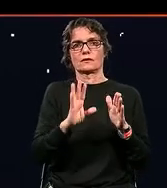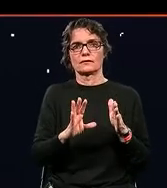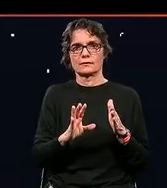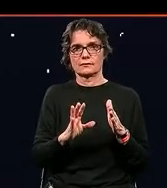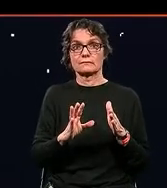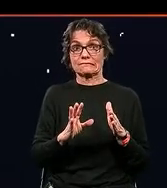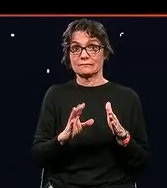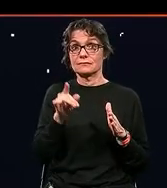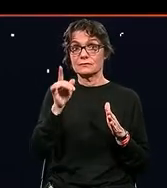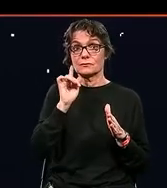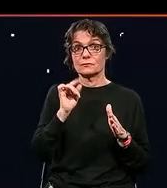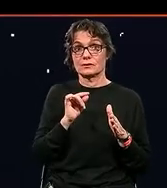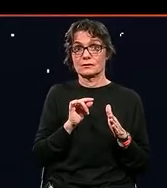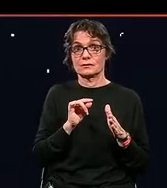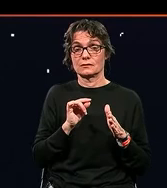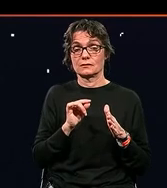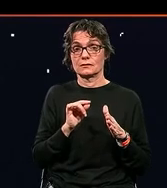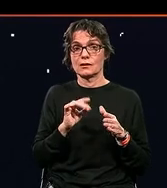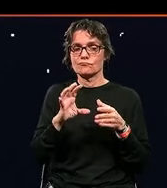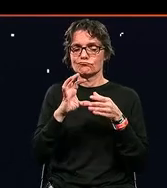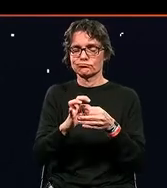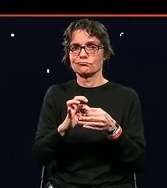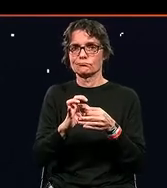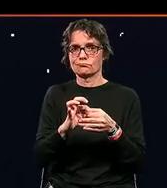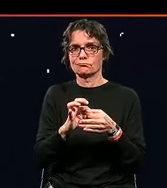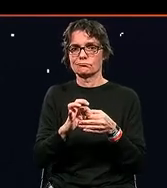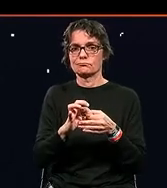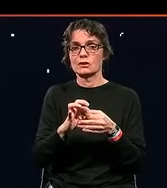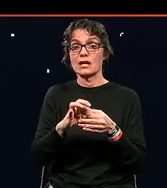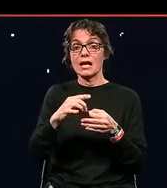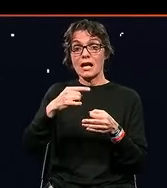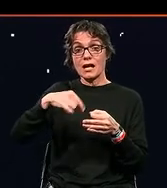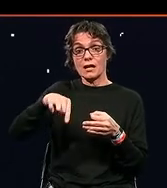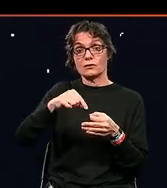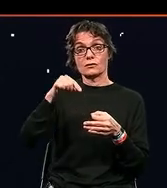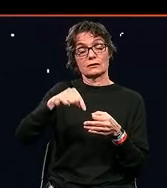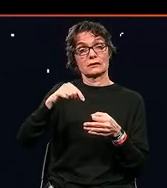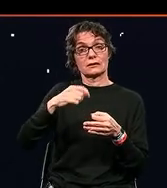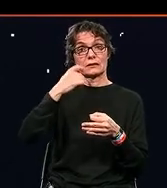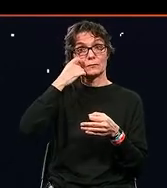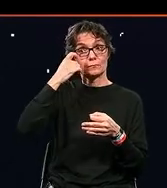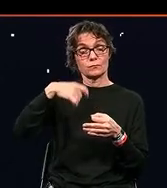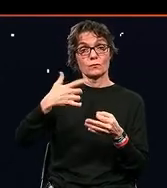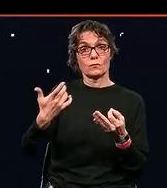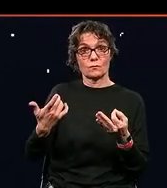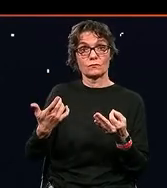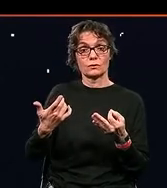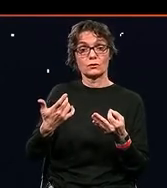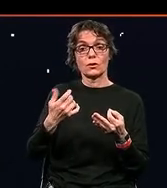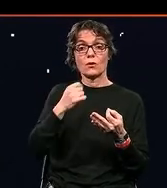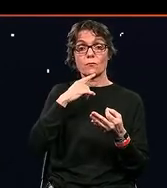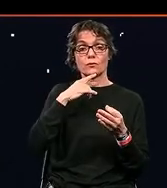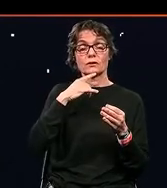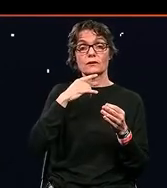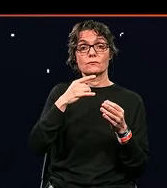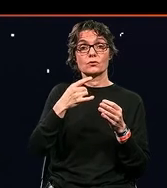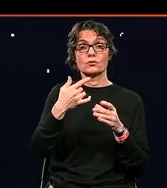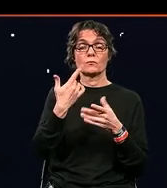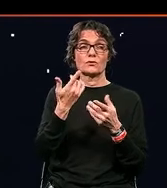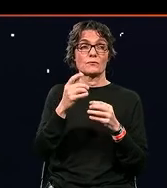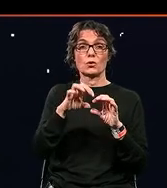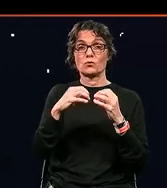think that we are in an interesting shift where we are going from a very linear production